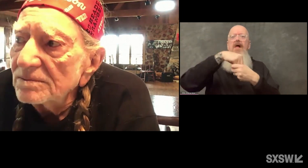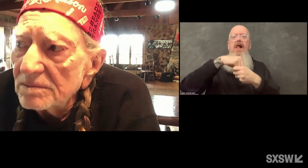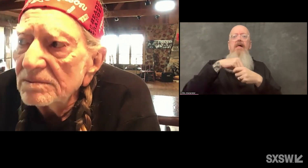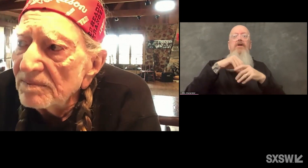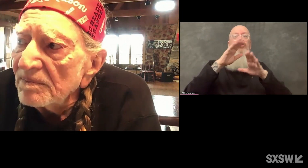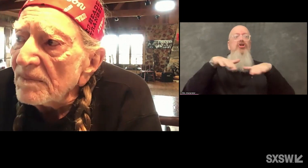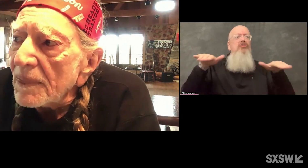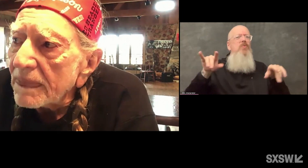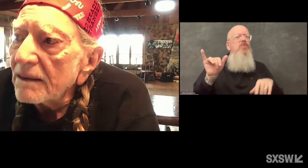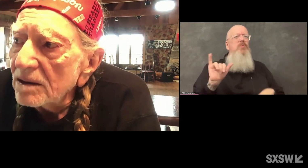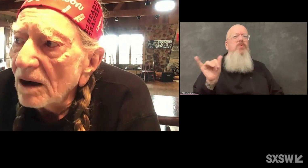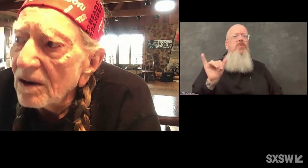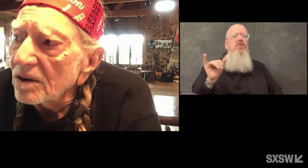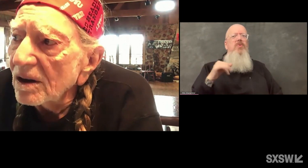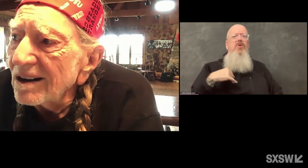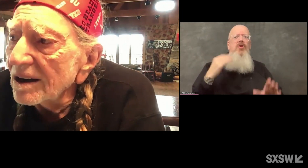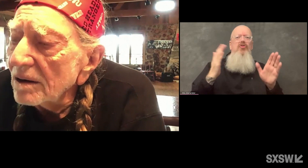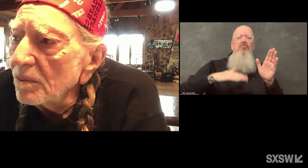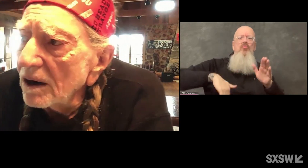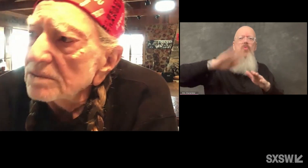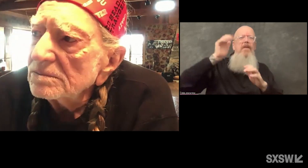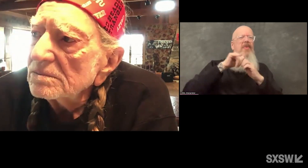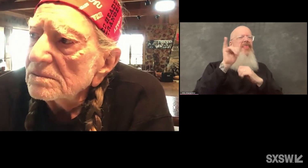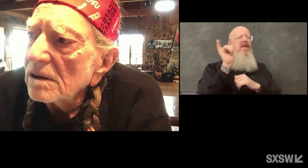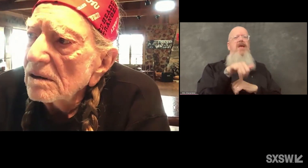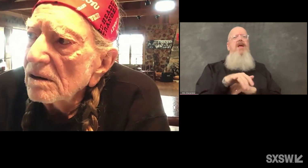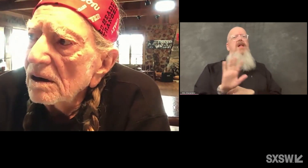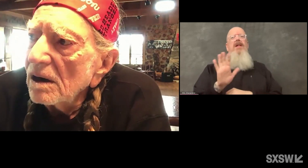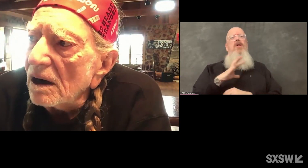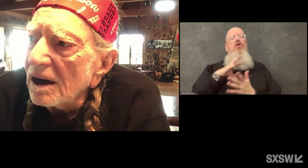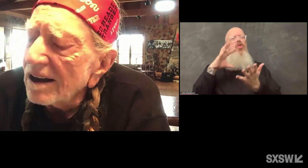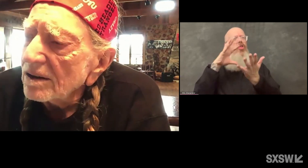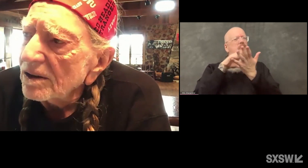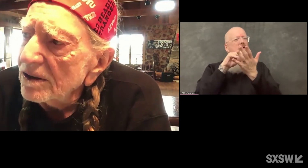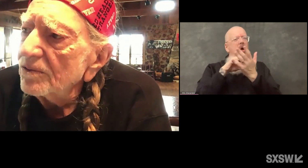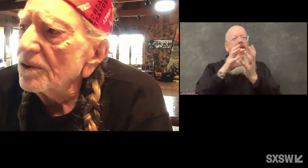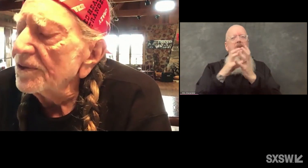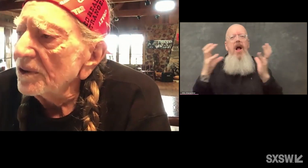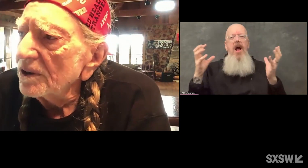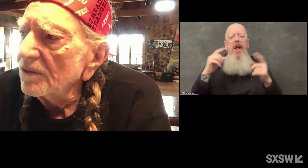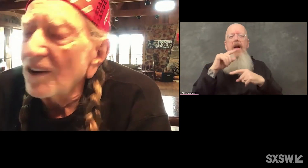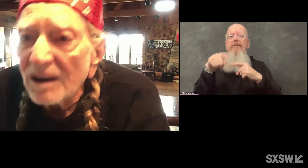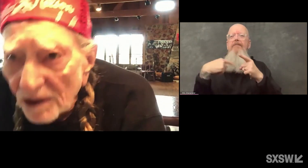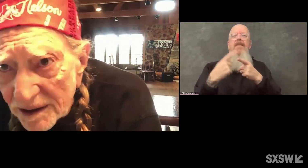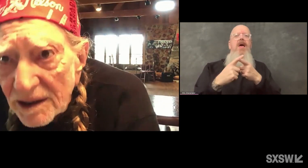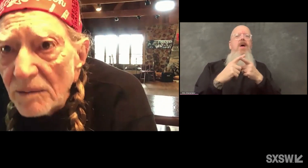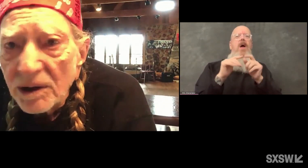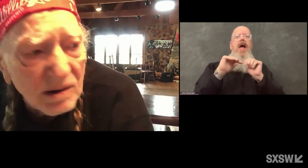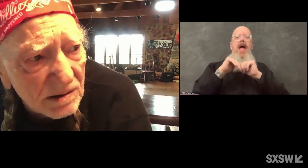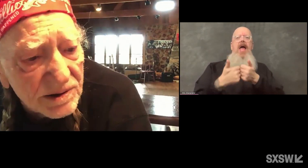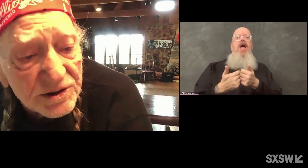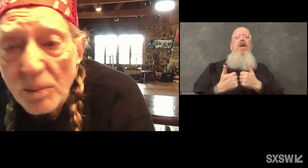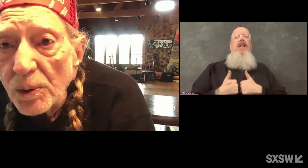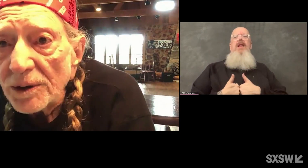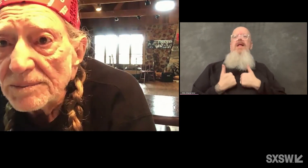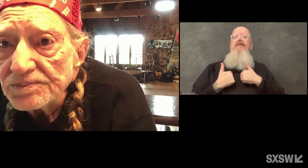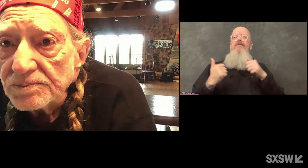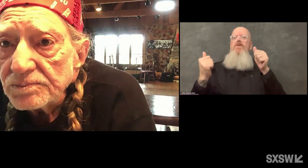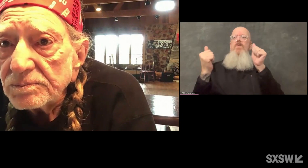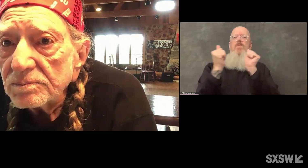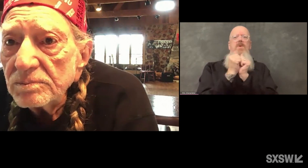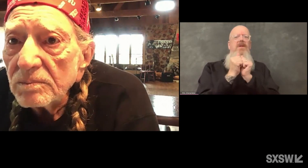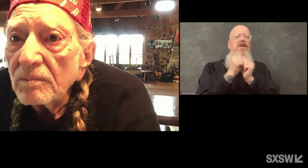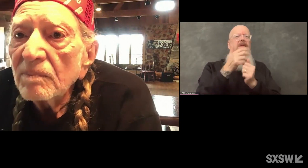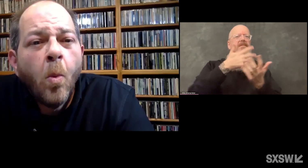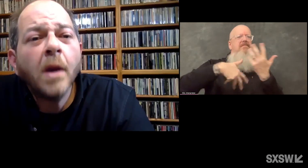think I learned a lot about how to live with family because it's important.